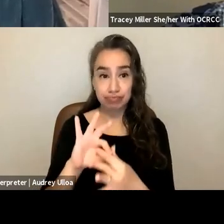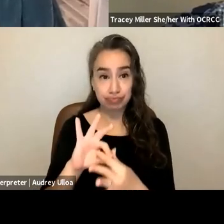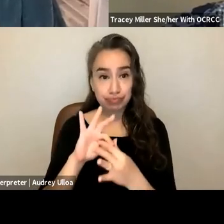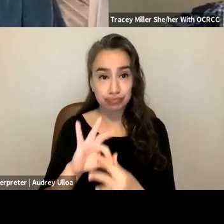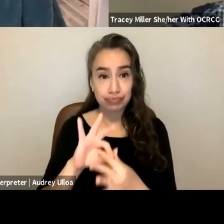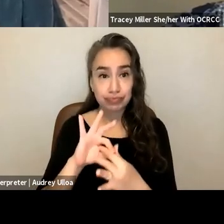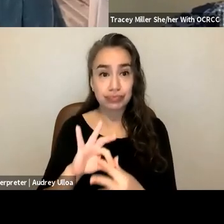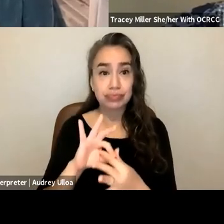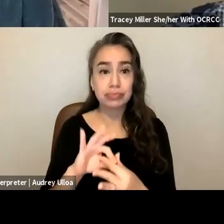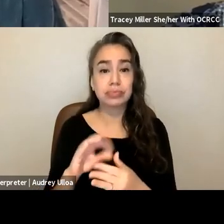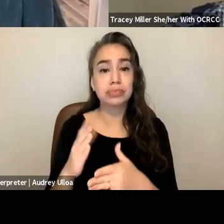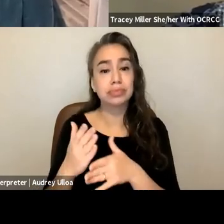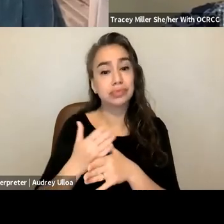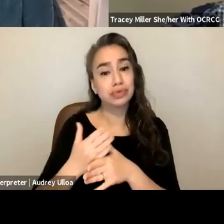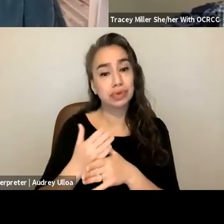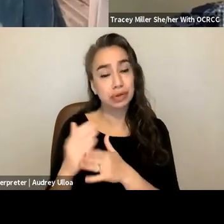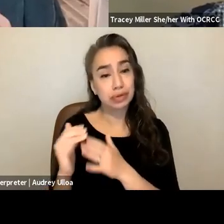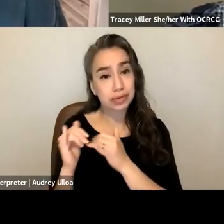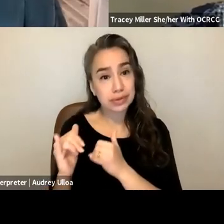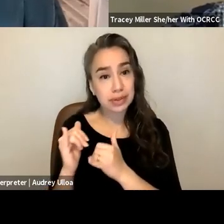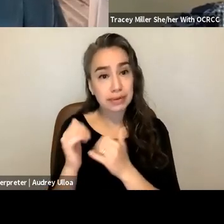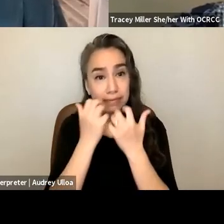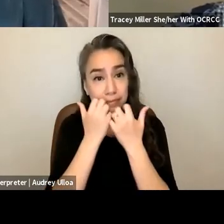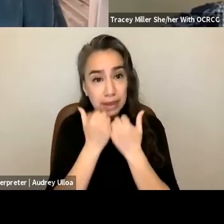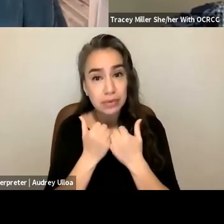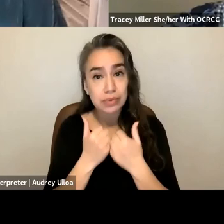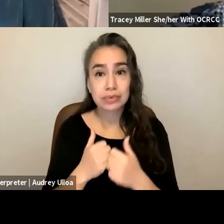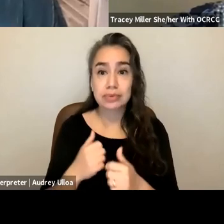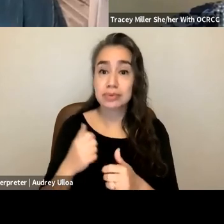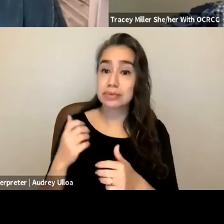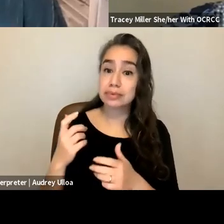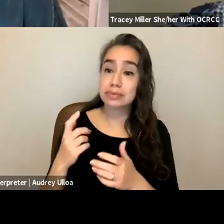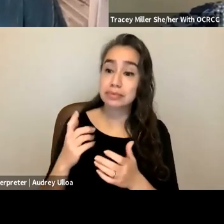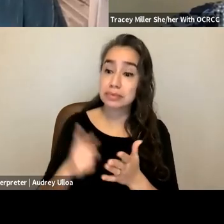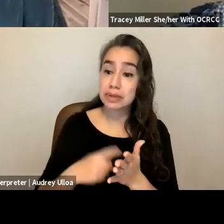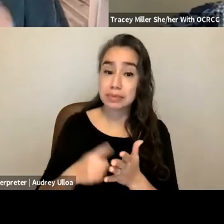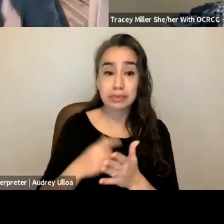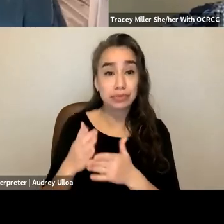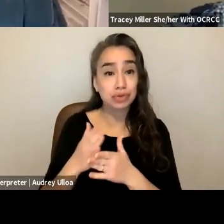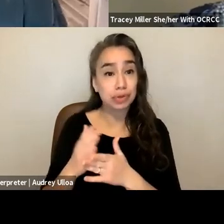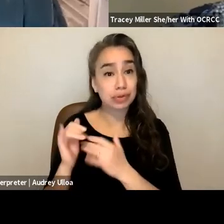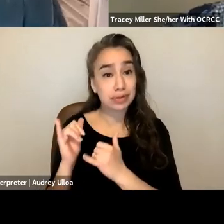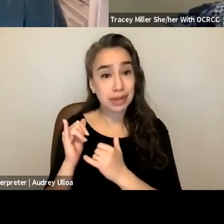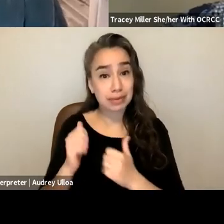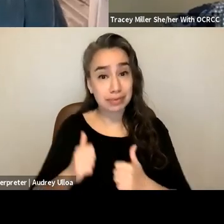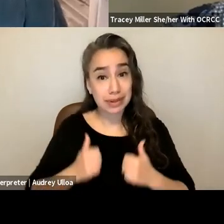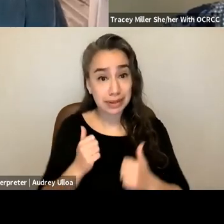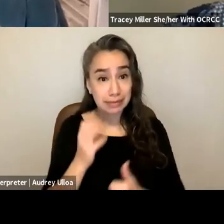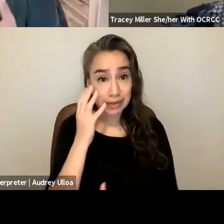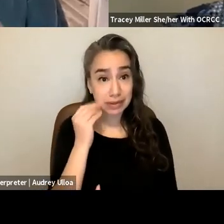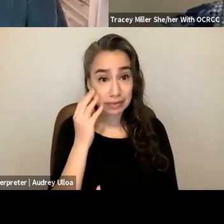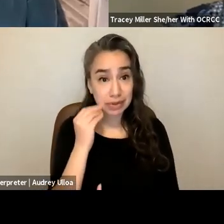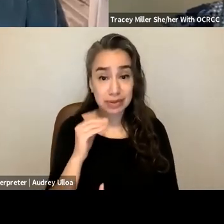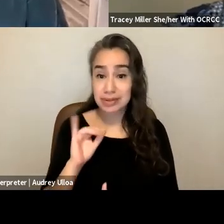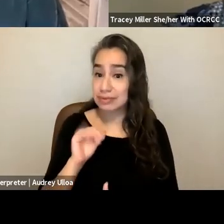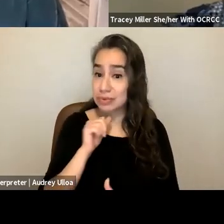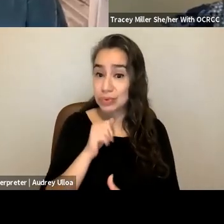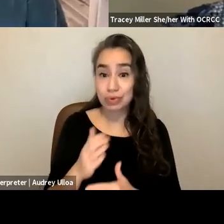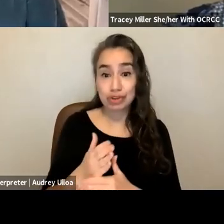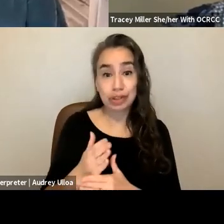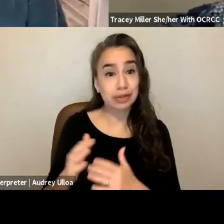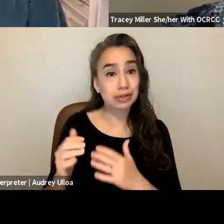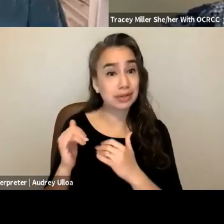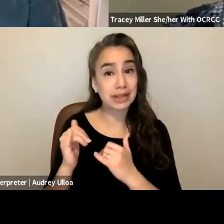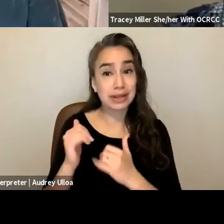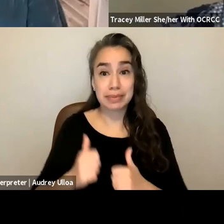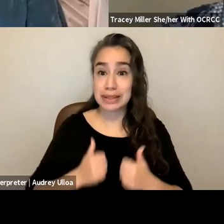my values and um sometimes my lived experience but um even if they don't share my lived experience if they share my values that